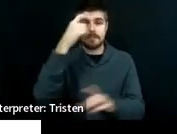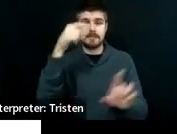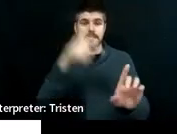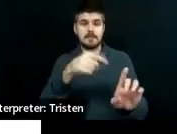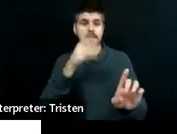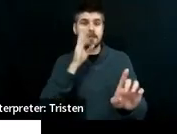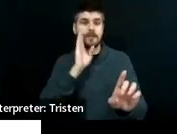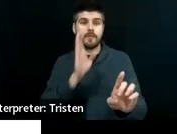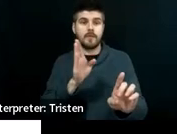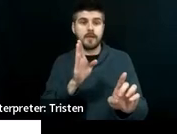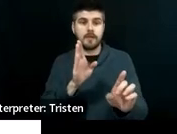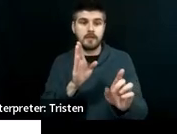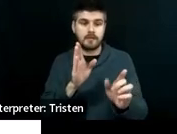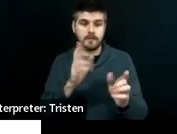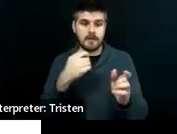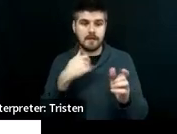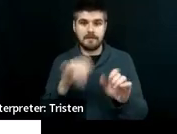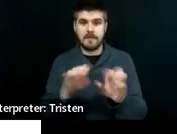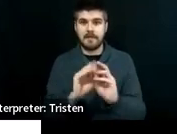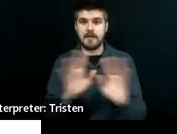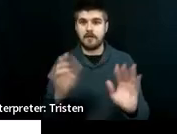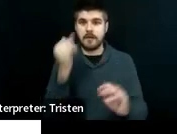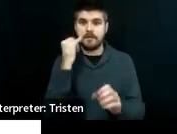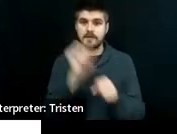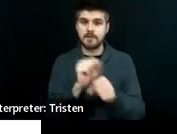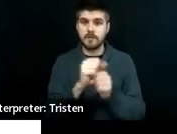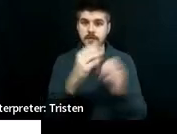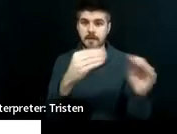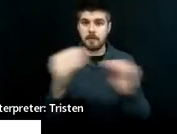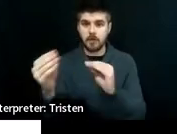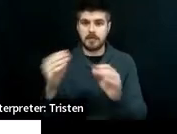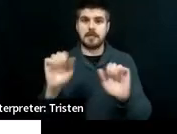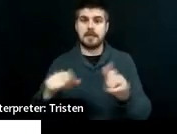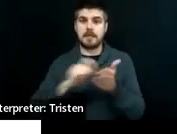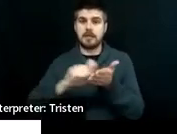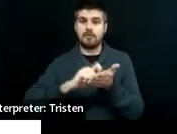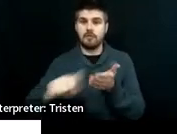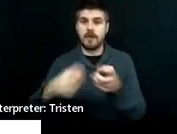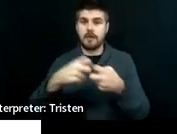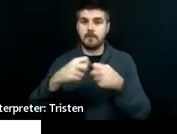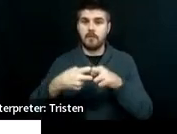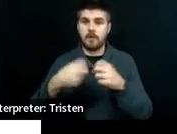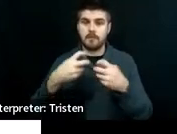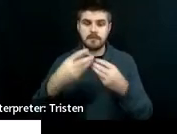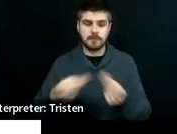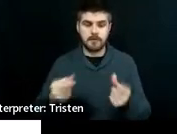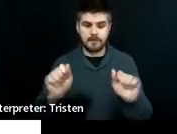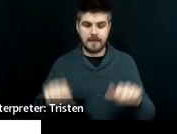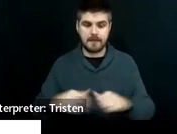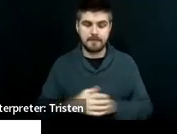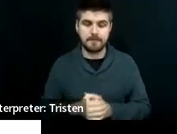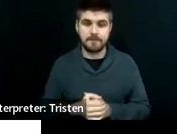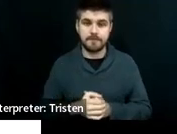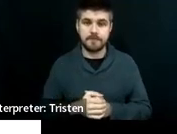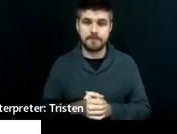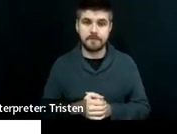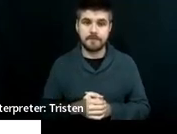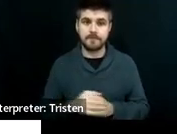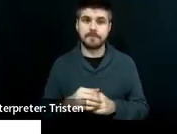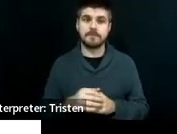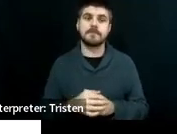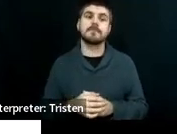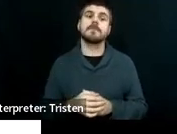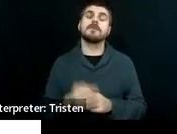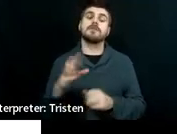he's going to work in marketing or carpentry, he should be able to write and problem solve and organize his writing. So the